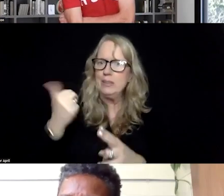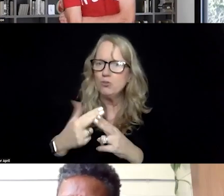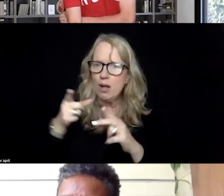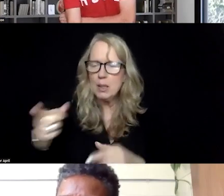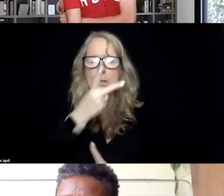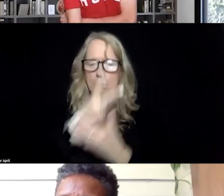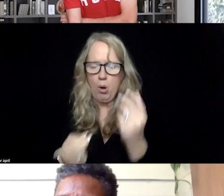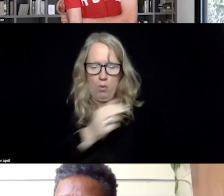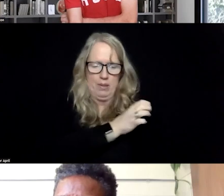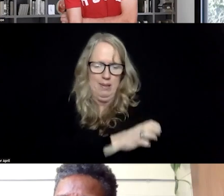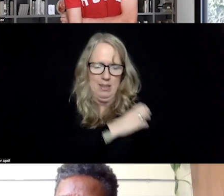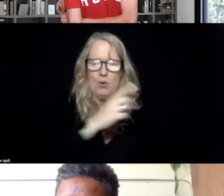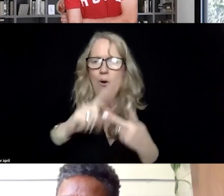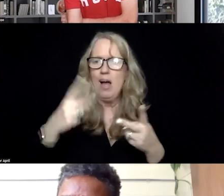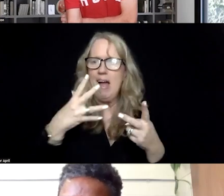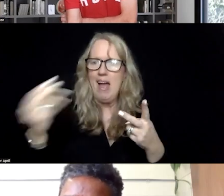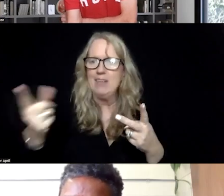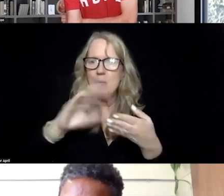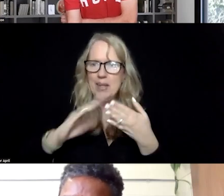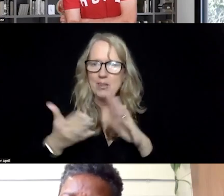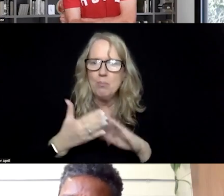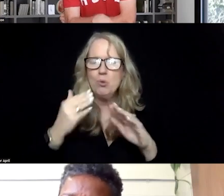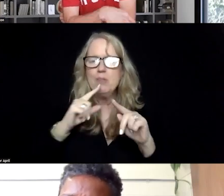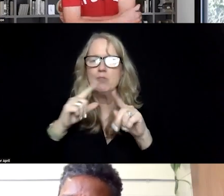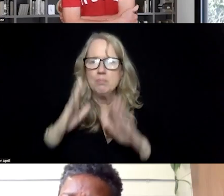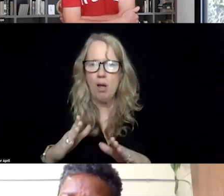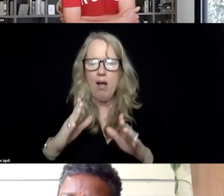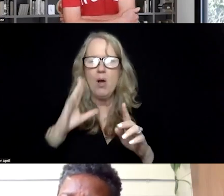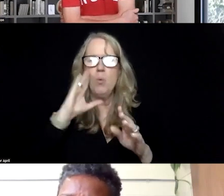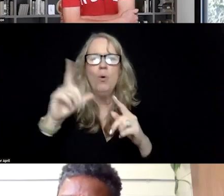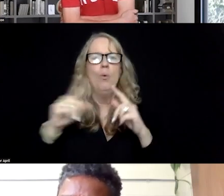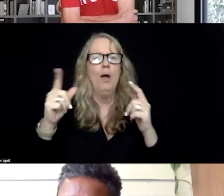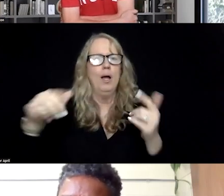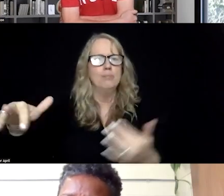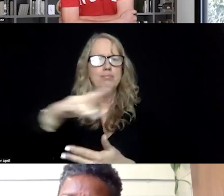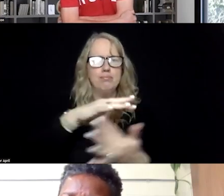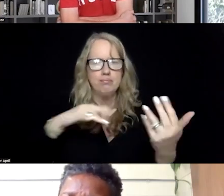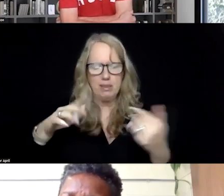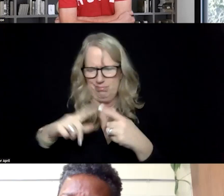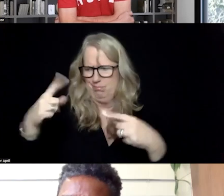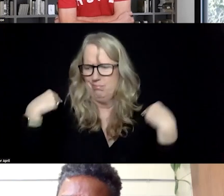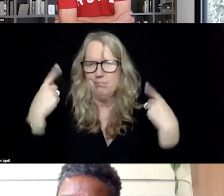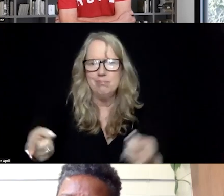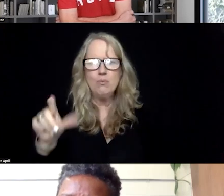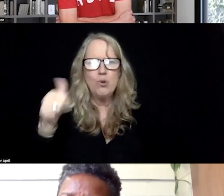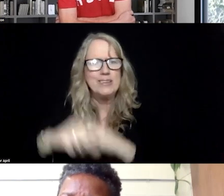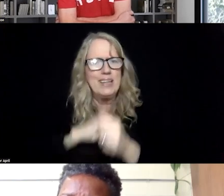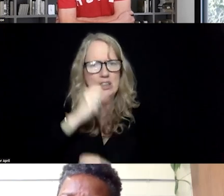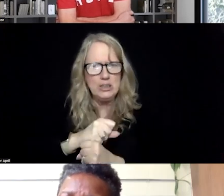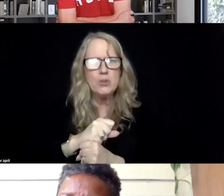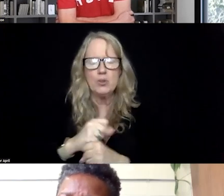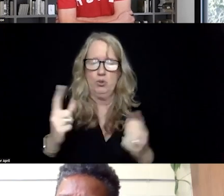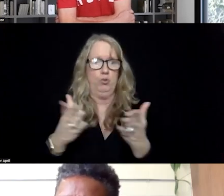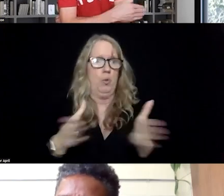clinical and that community responder who's going out in tandem. They've been doing that for 10 years now across the